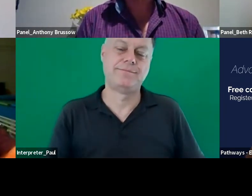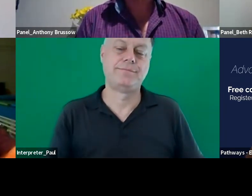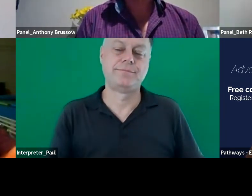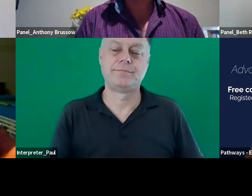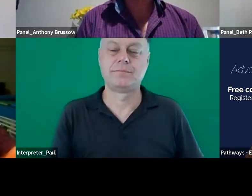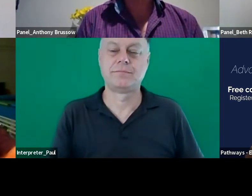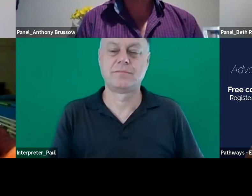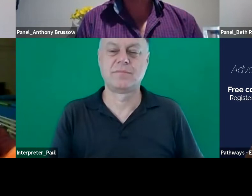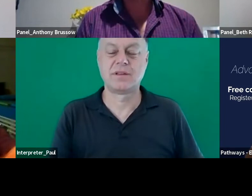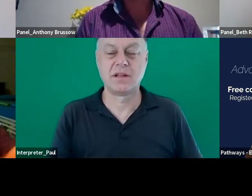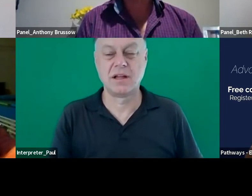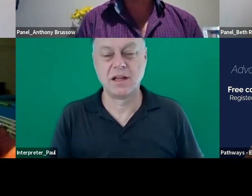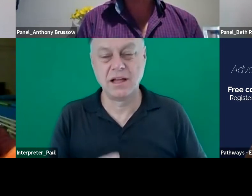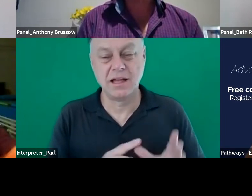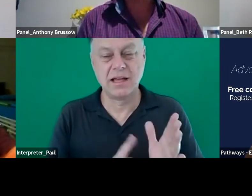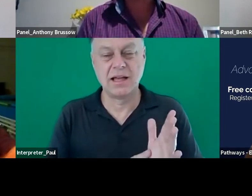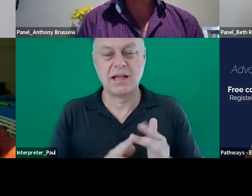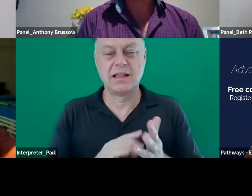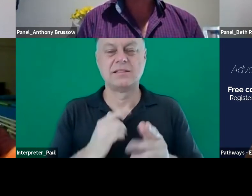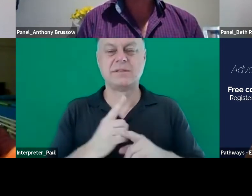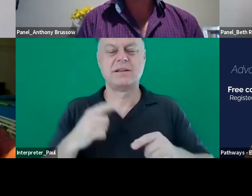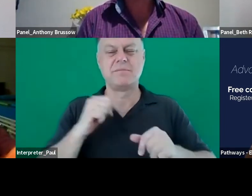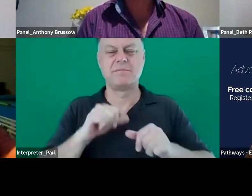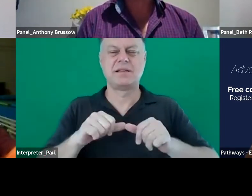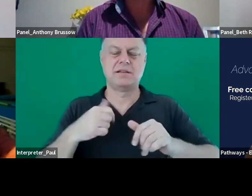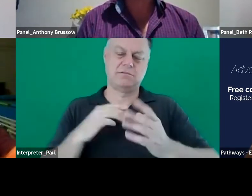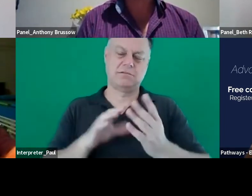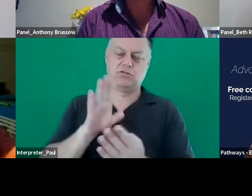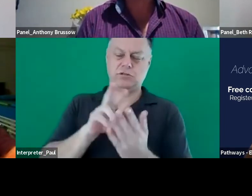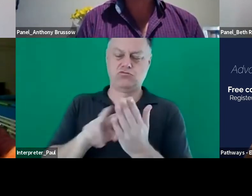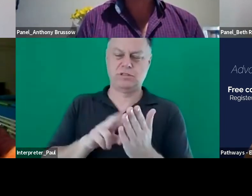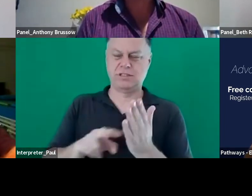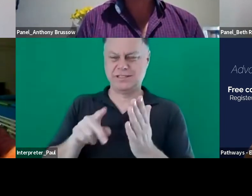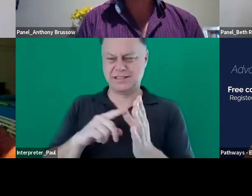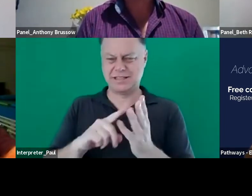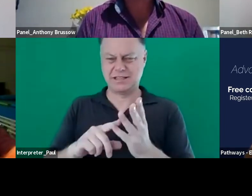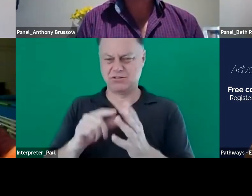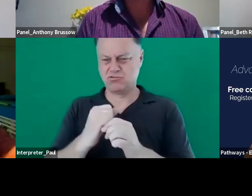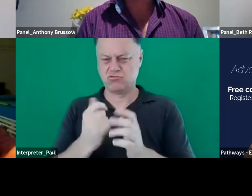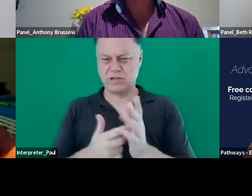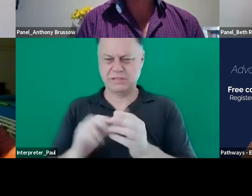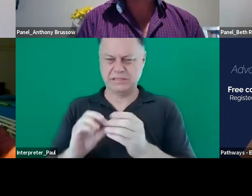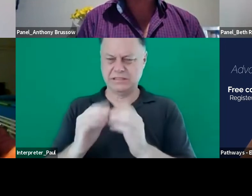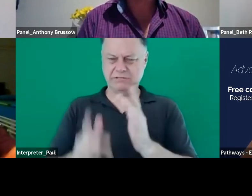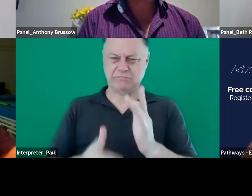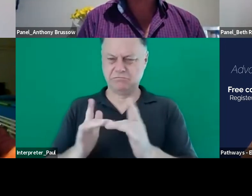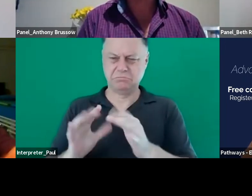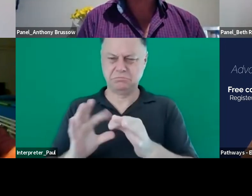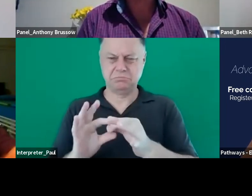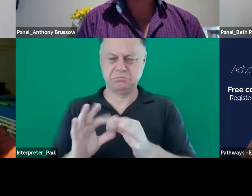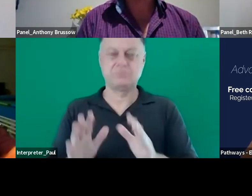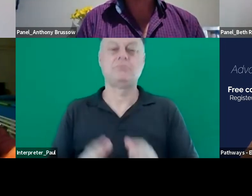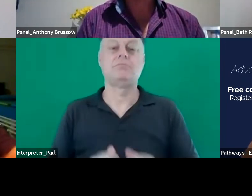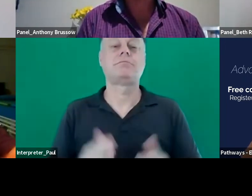okay alicia again we might continue with audience questions while graham's just getting his audio set up the next